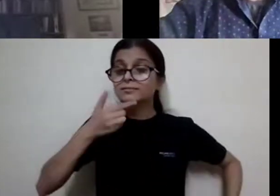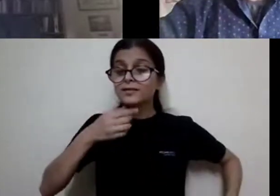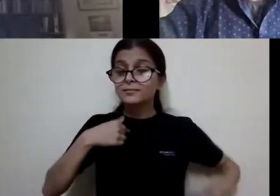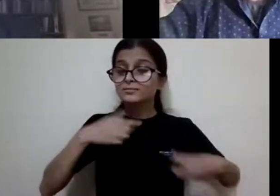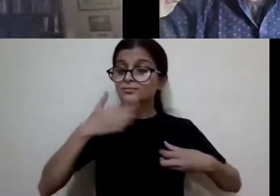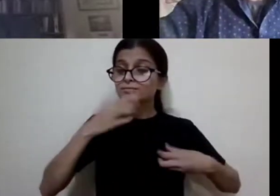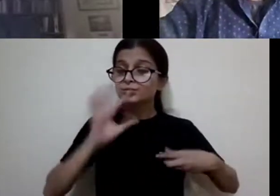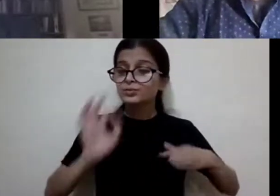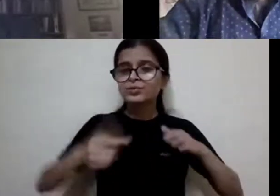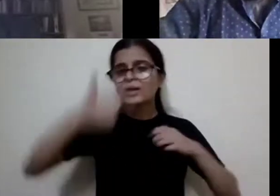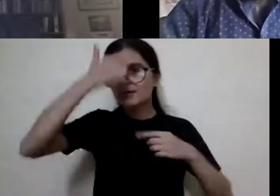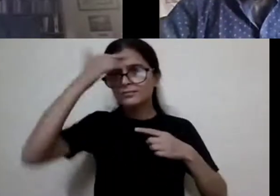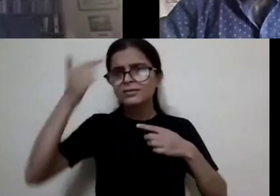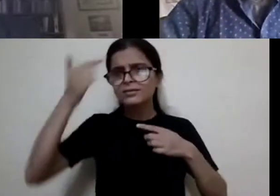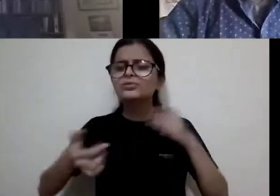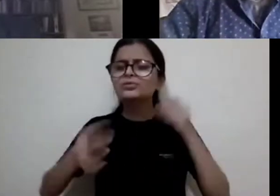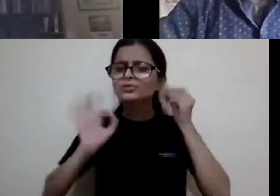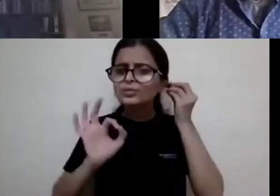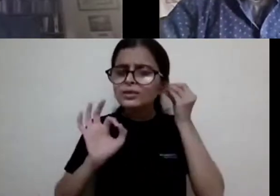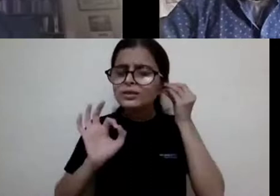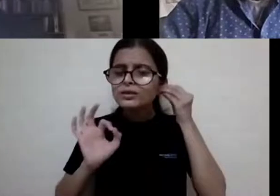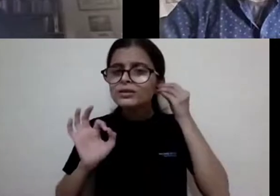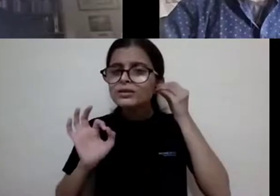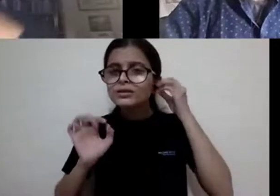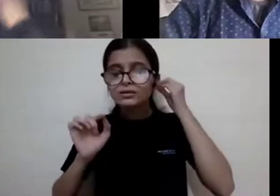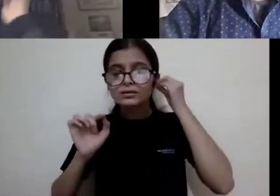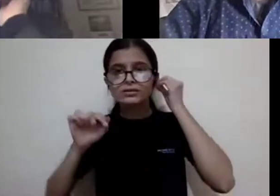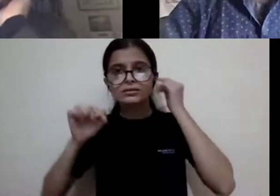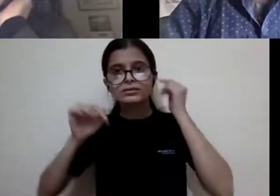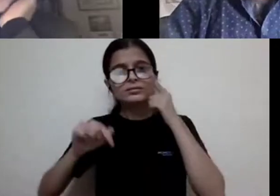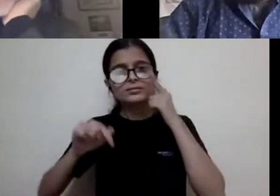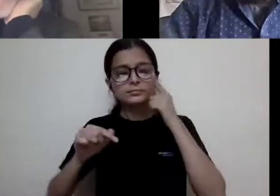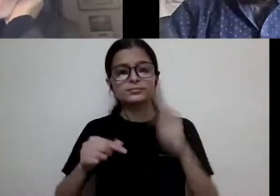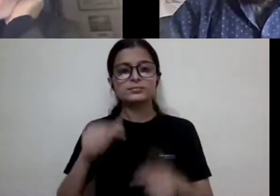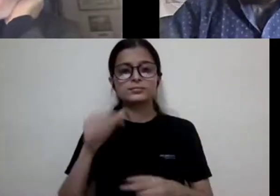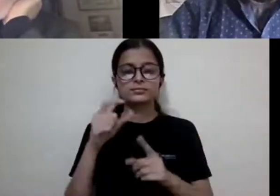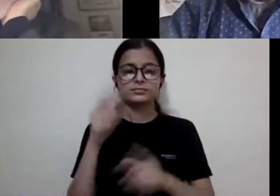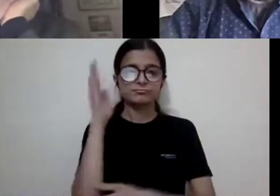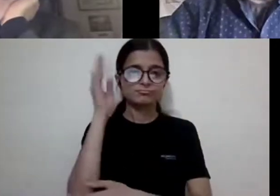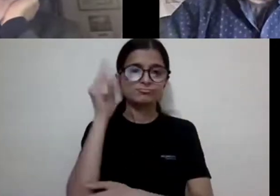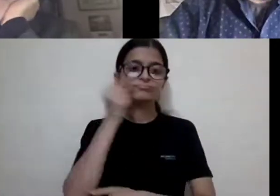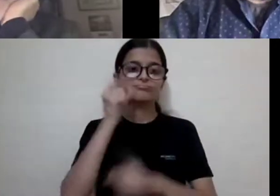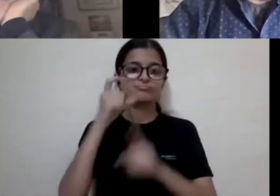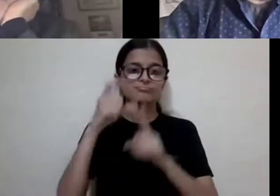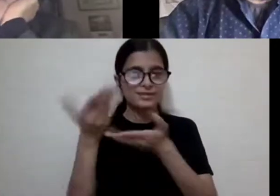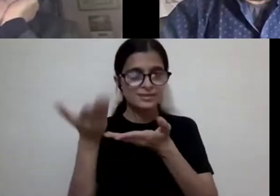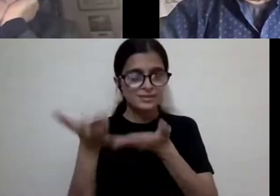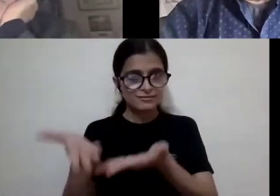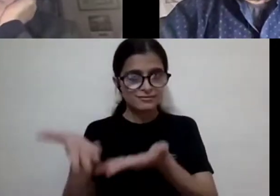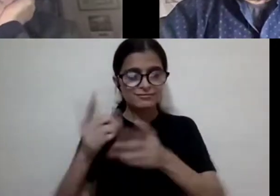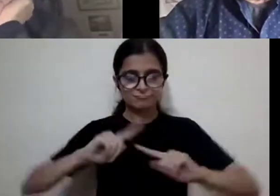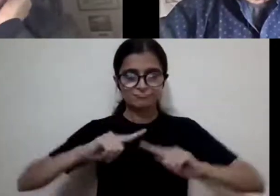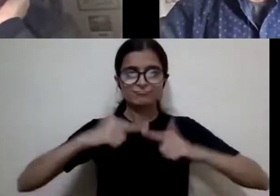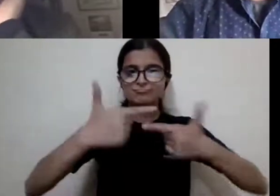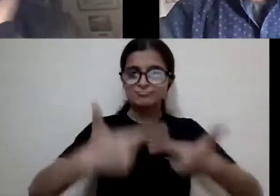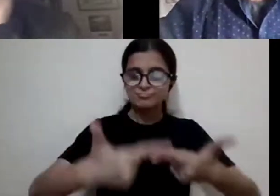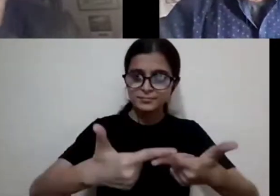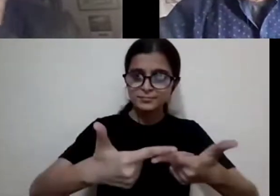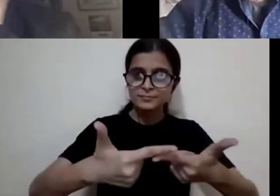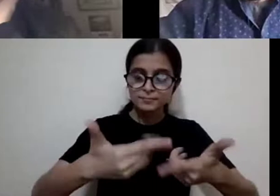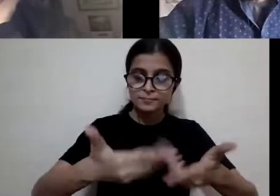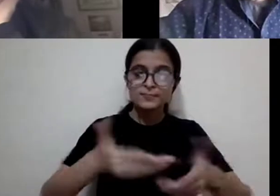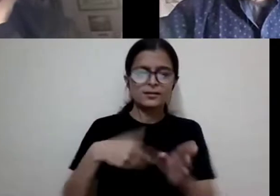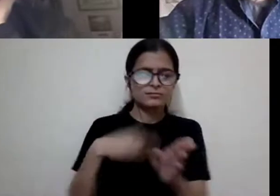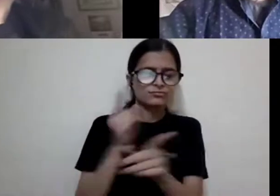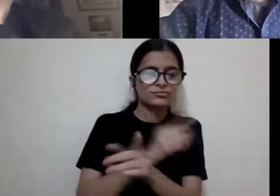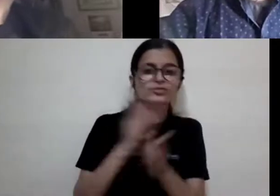on my way to listen to Professor Davis. But before I hand over the stage to Professor Davis, a little